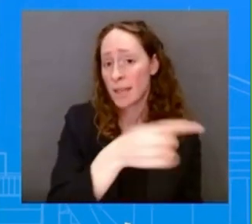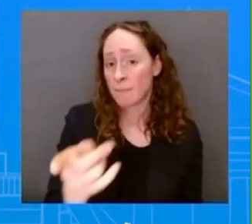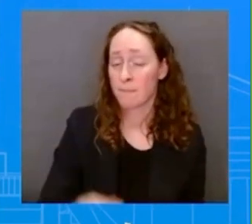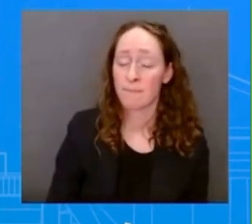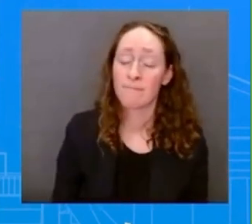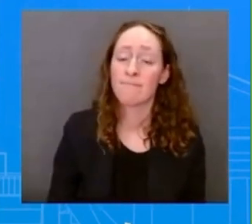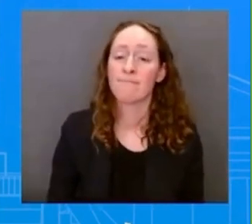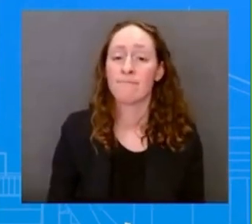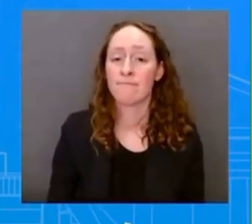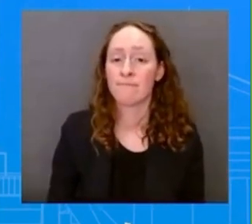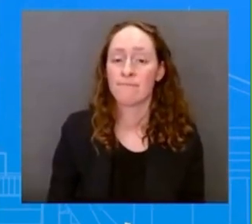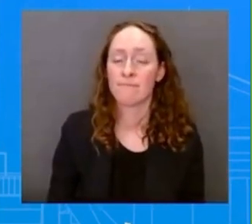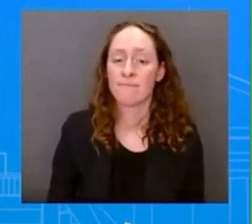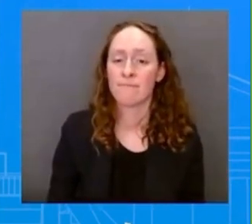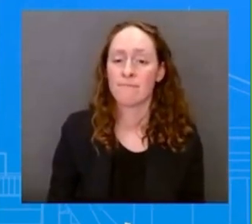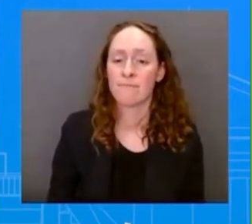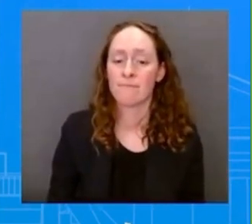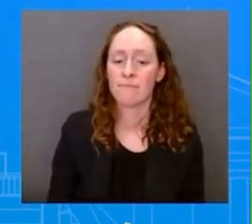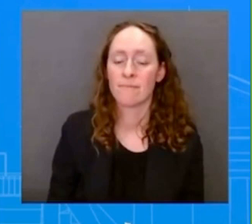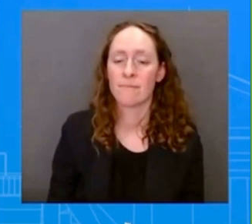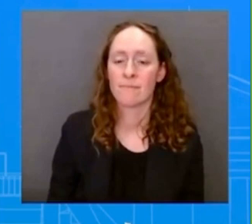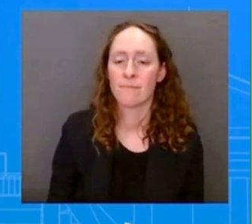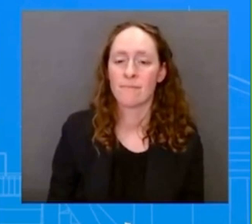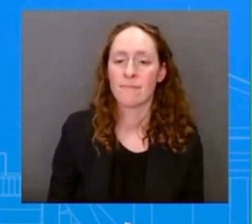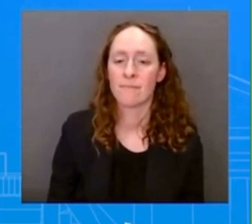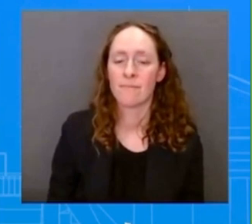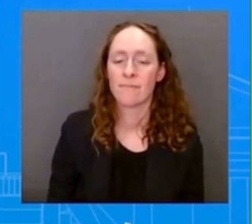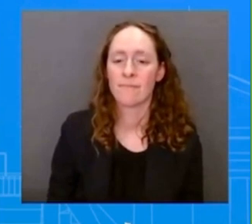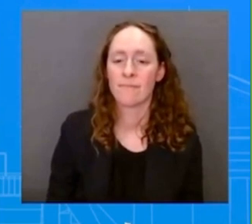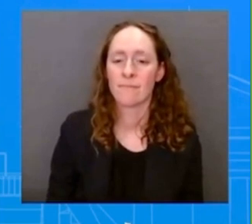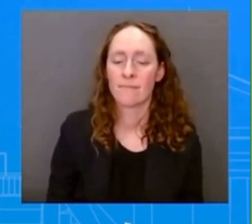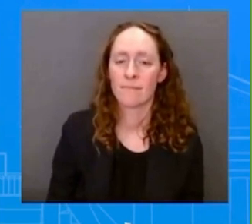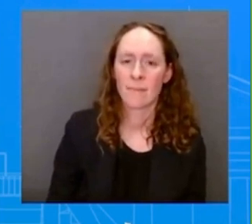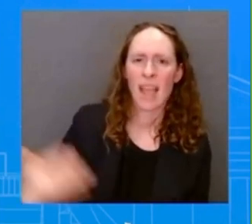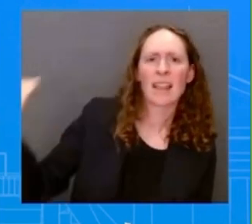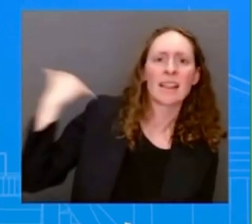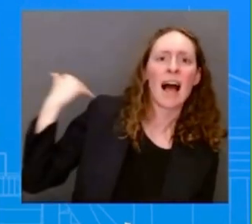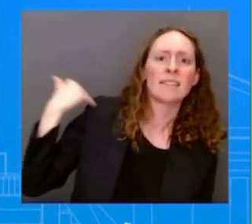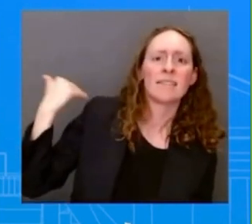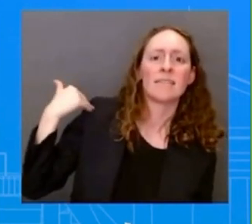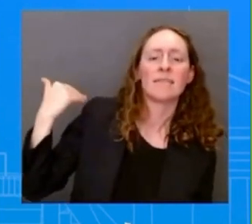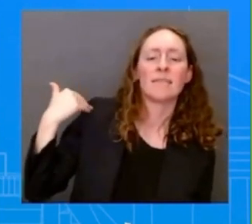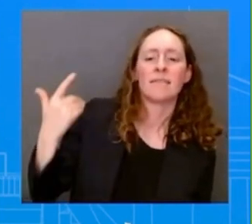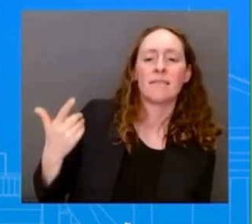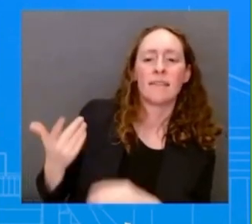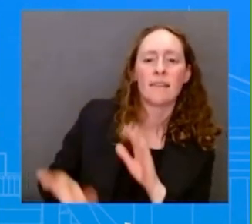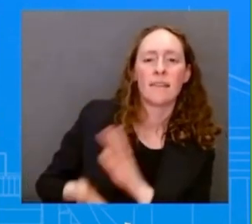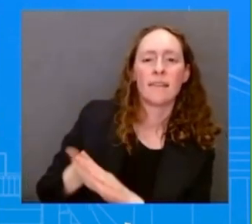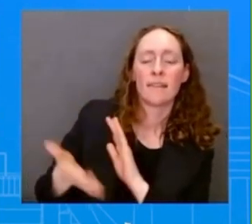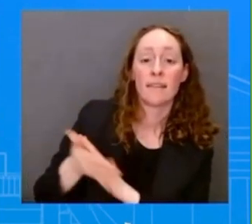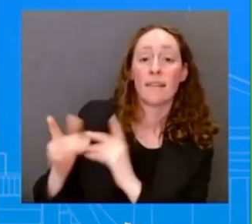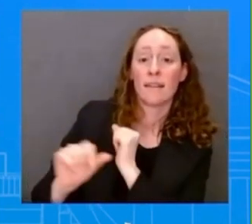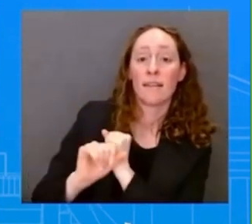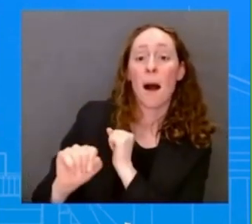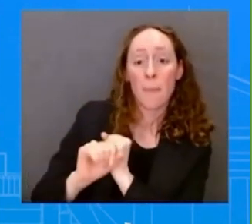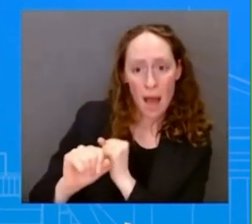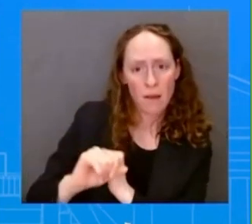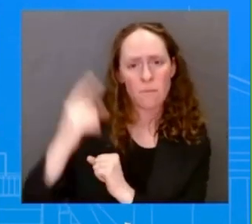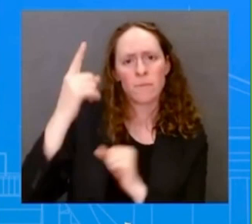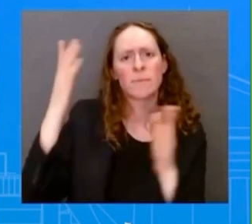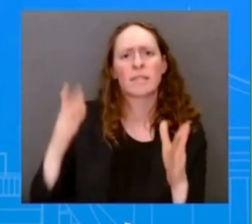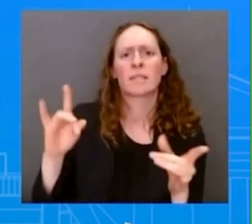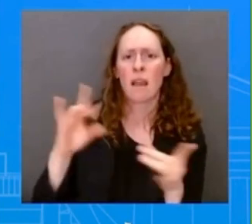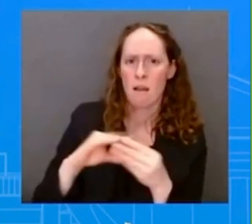contenders said that what he would do is come for AR-15s. Does the president support not just